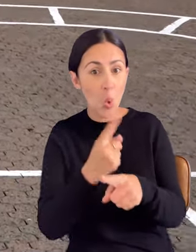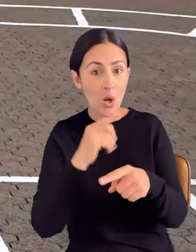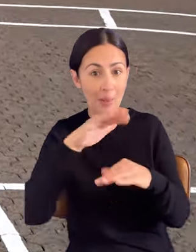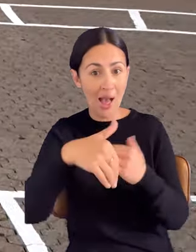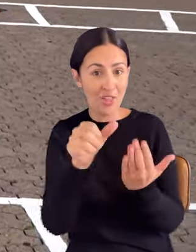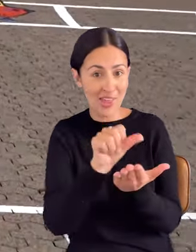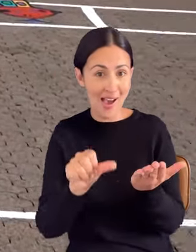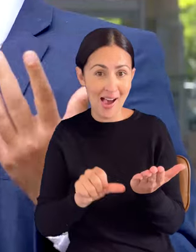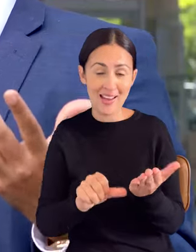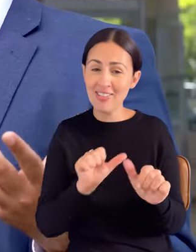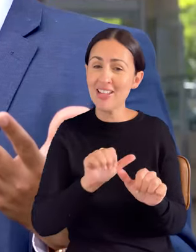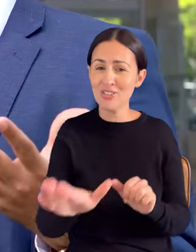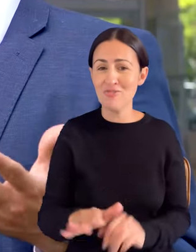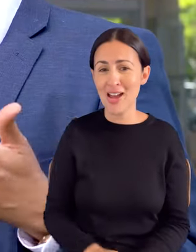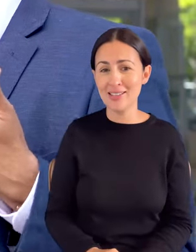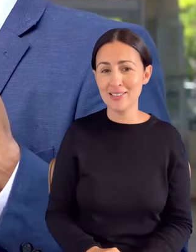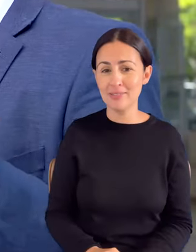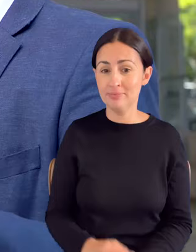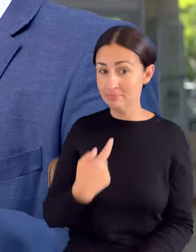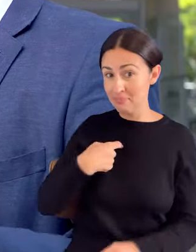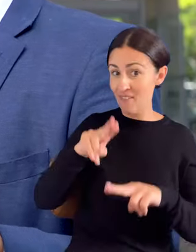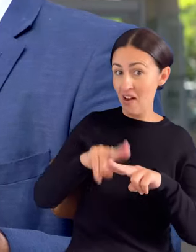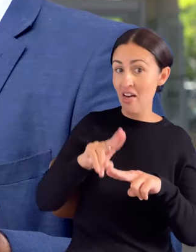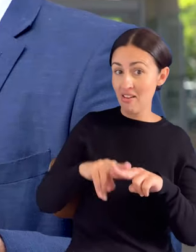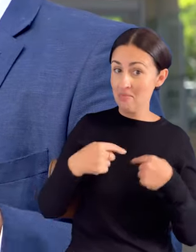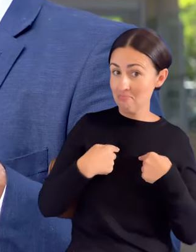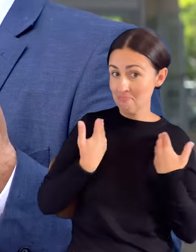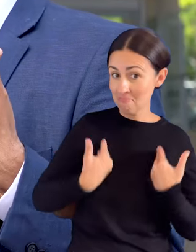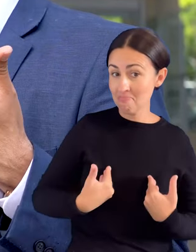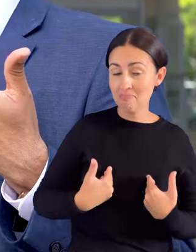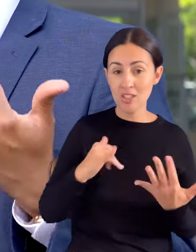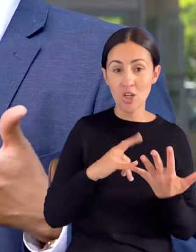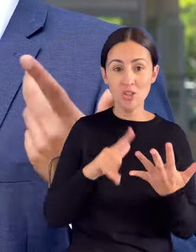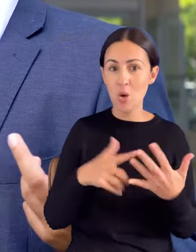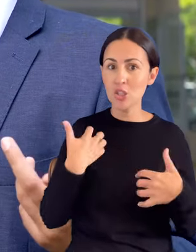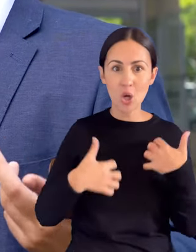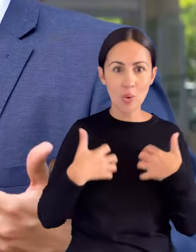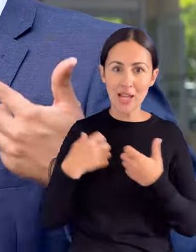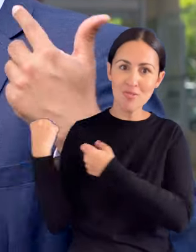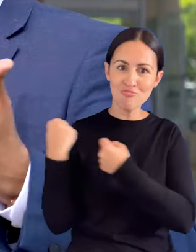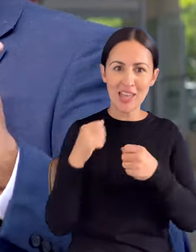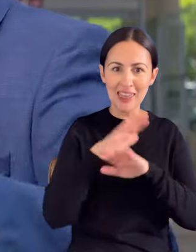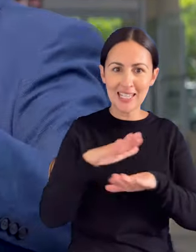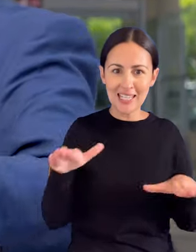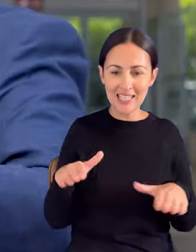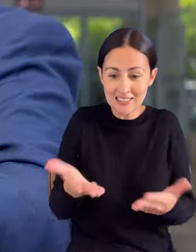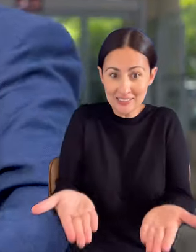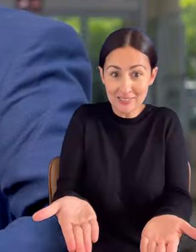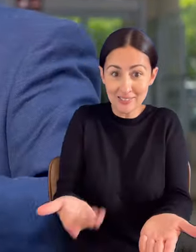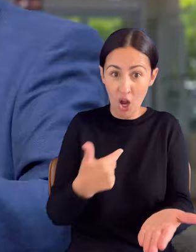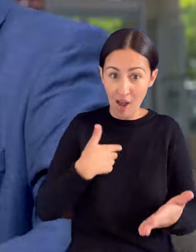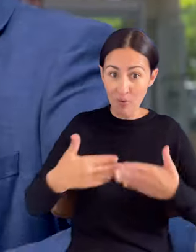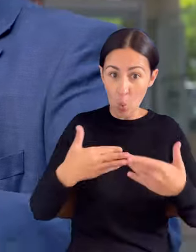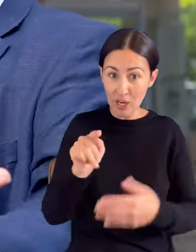in the space. As a parent, first of all, it's very exciting to bring your, to be able to bring your kids to say, well, this is something that I'm